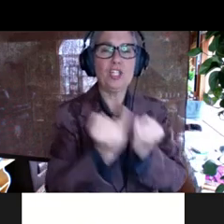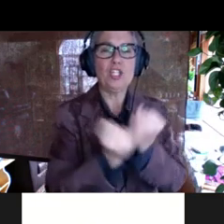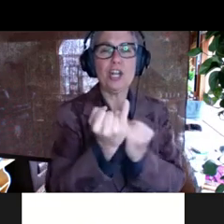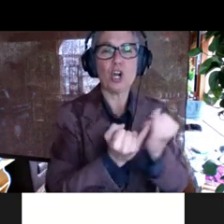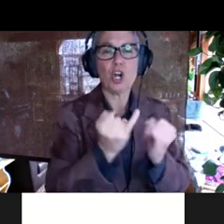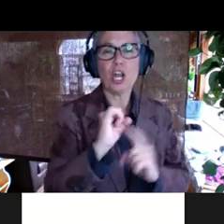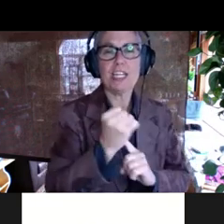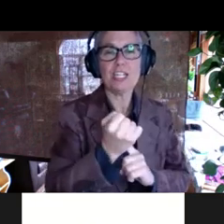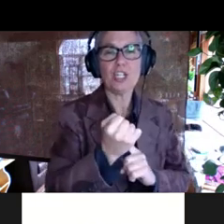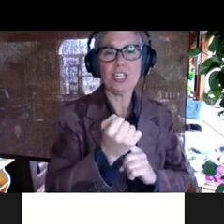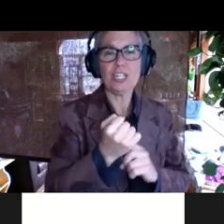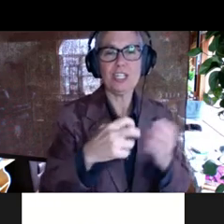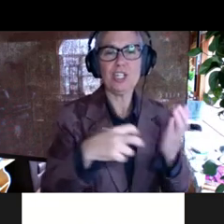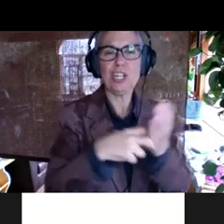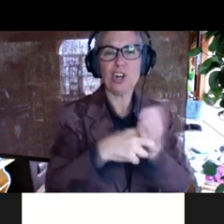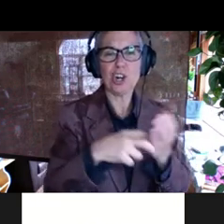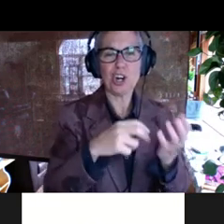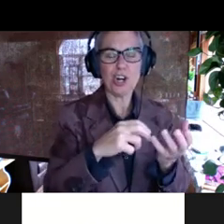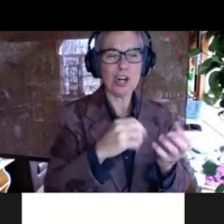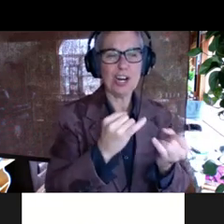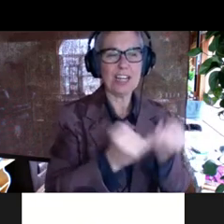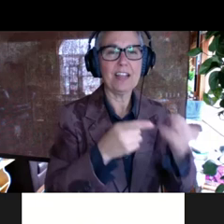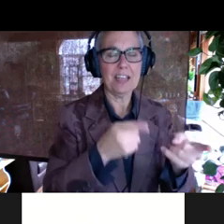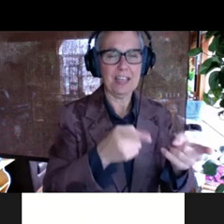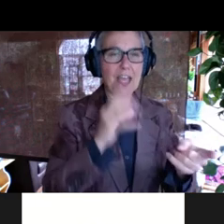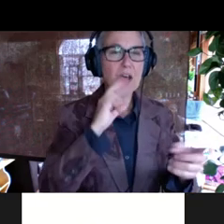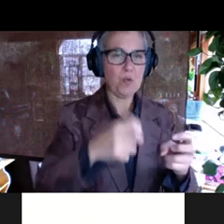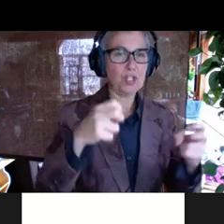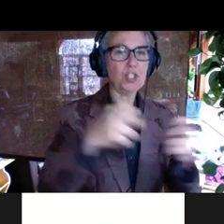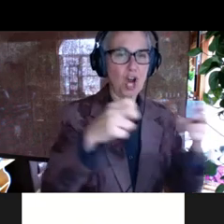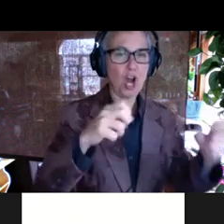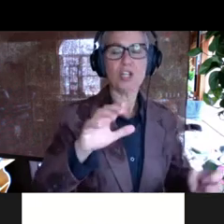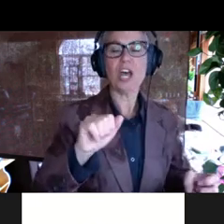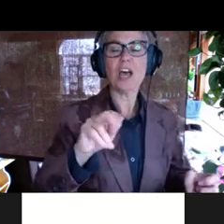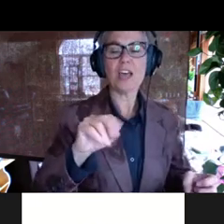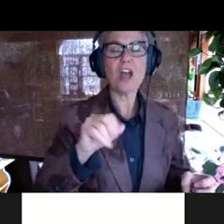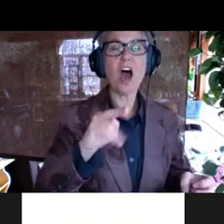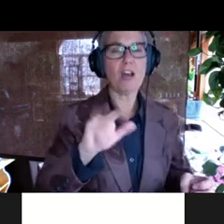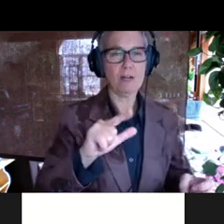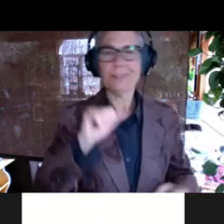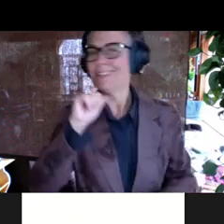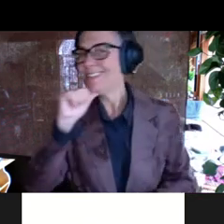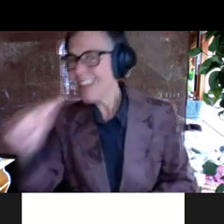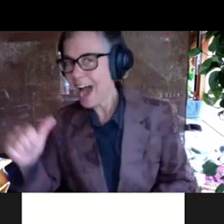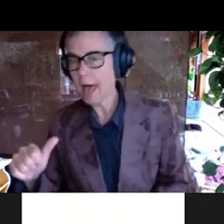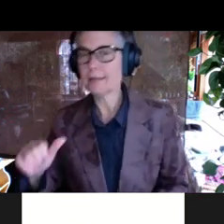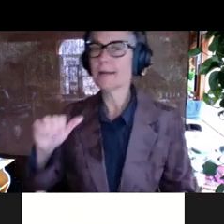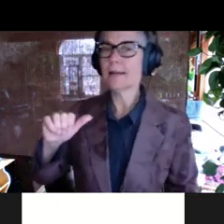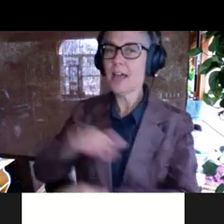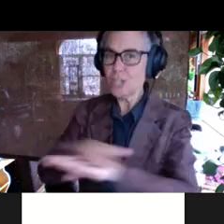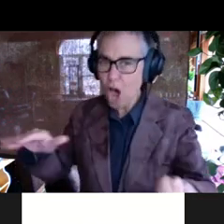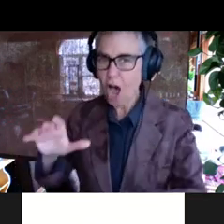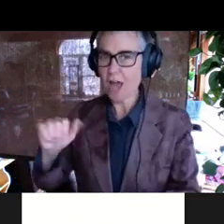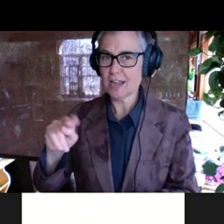that charges a canonical amino acid rather than a non-canonical. So this is something people know to look for.